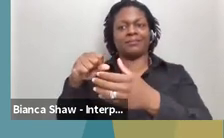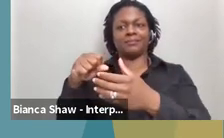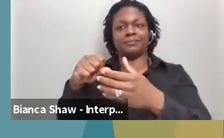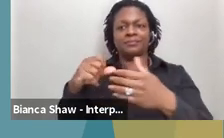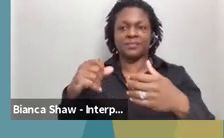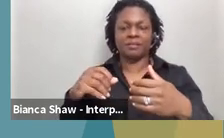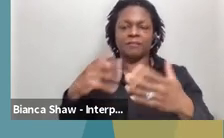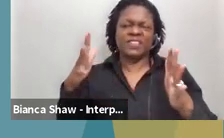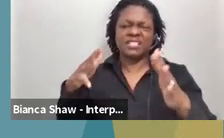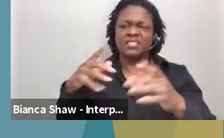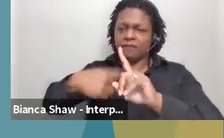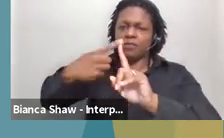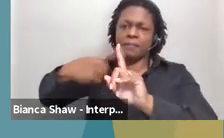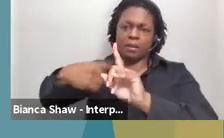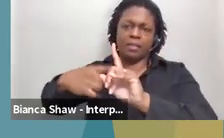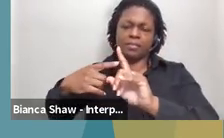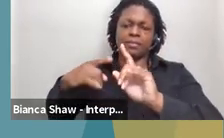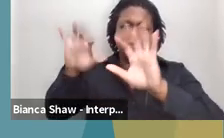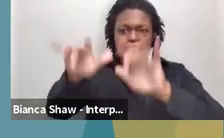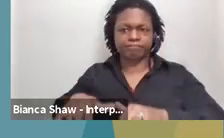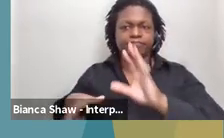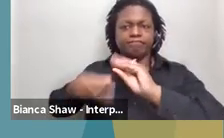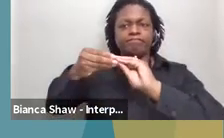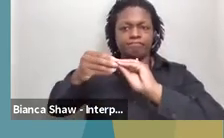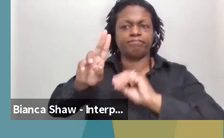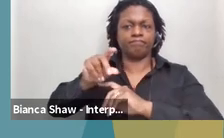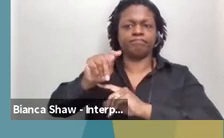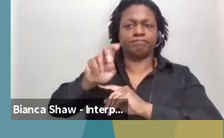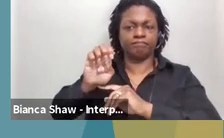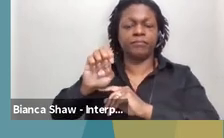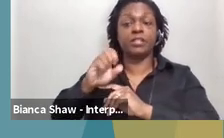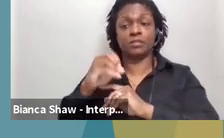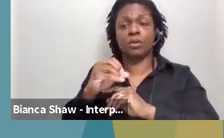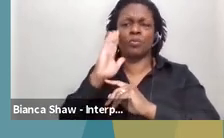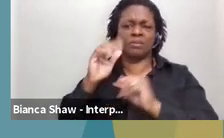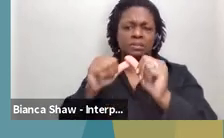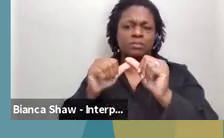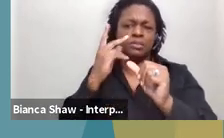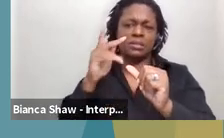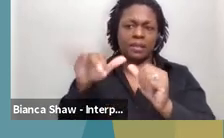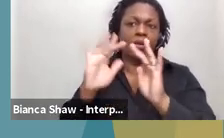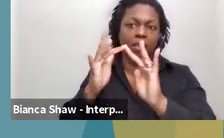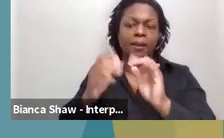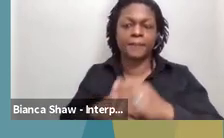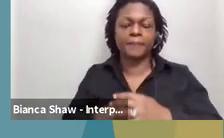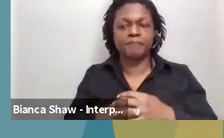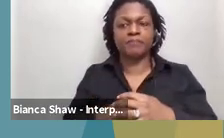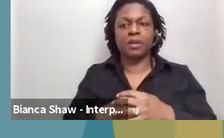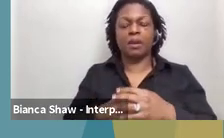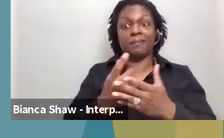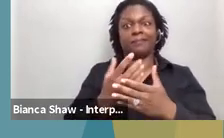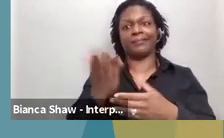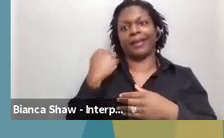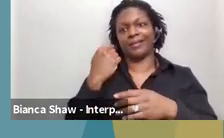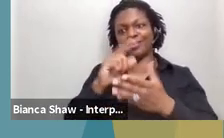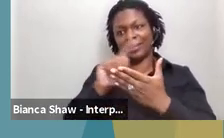there. We also know, as you know, over the weekend, um, I'm sure a lot of you have heard our COVID, uh,